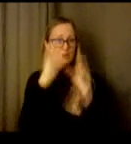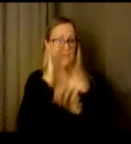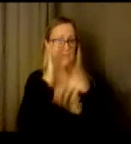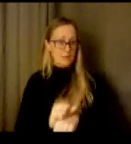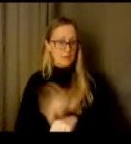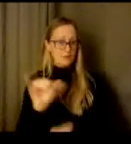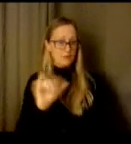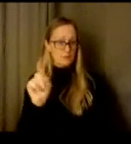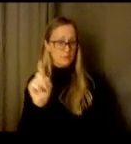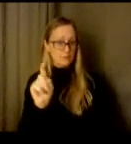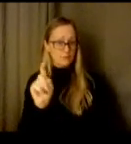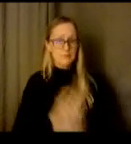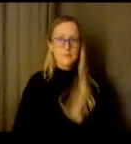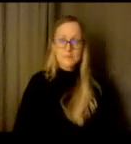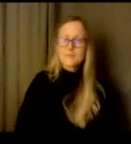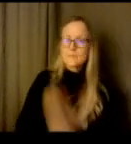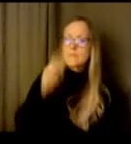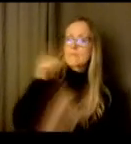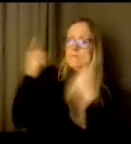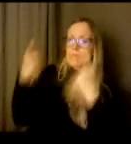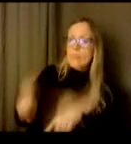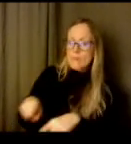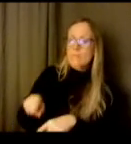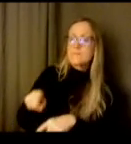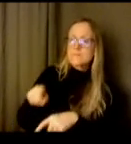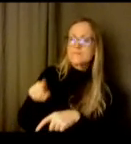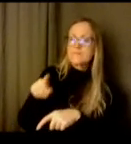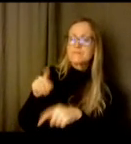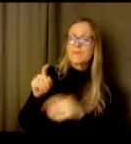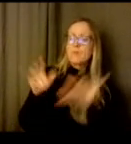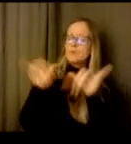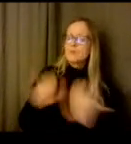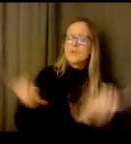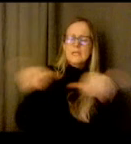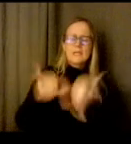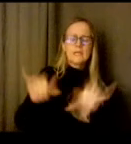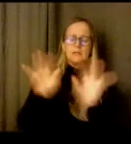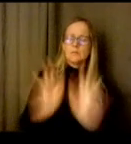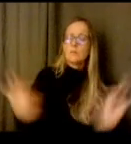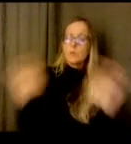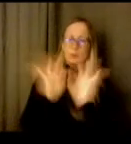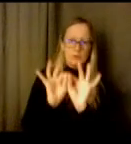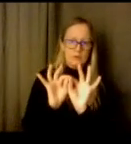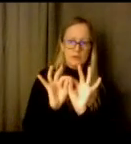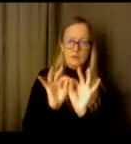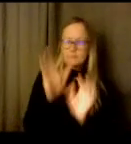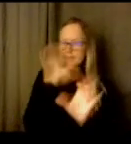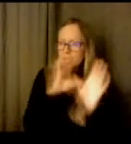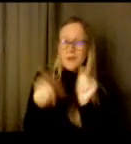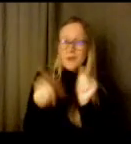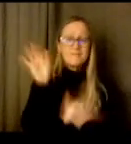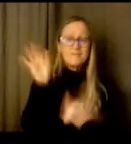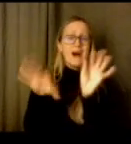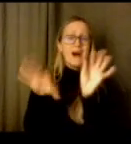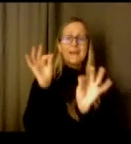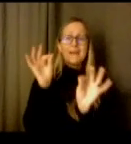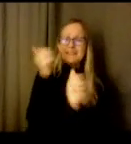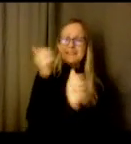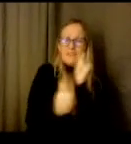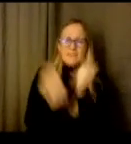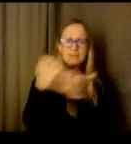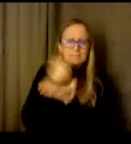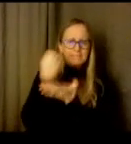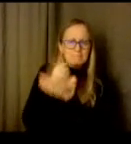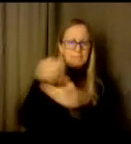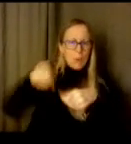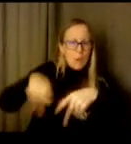i agree routines are important and looking for every opportunity um to get outside get some fresh air um go